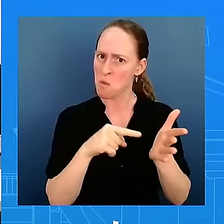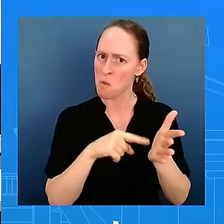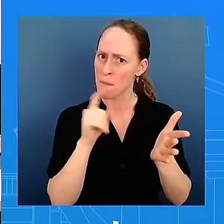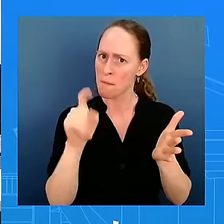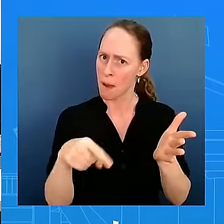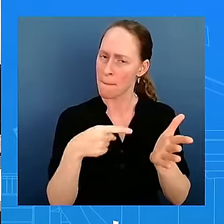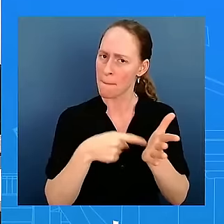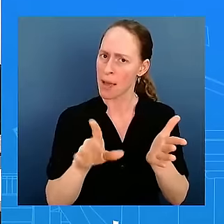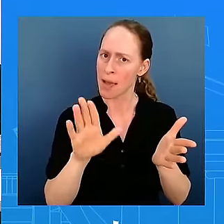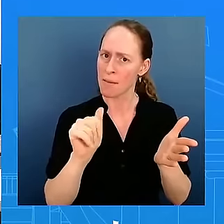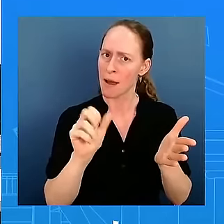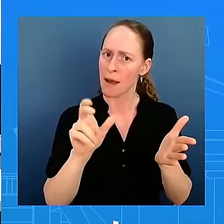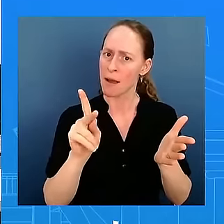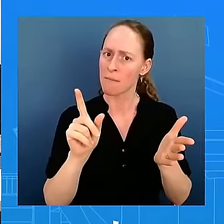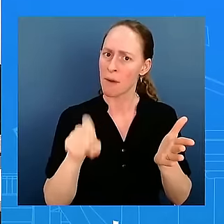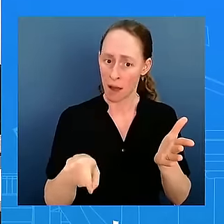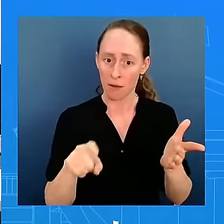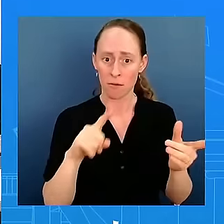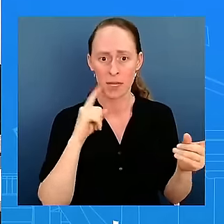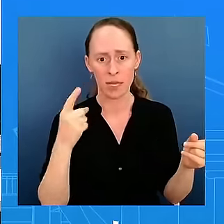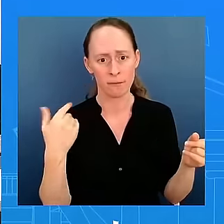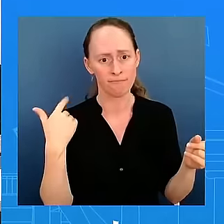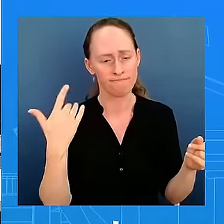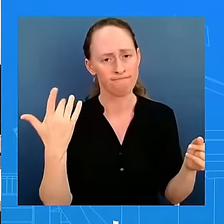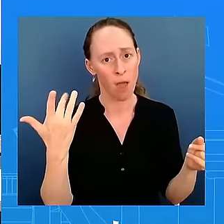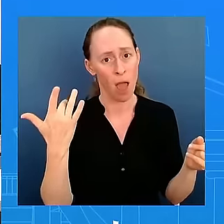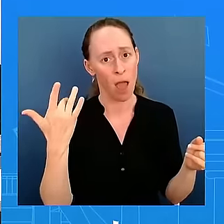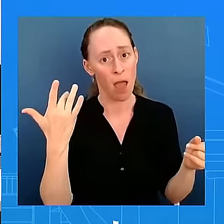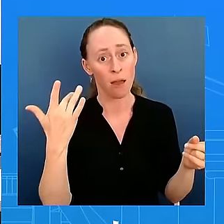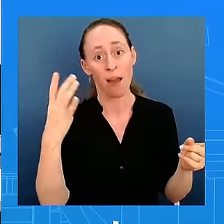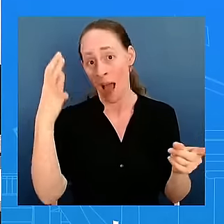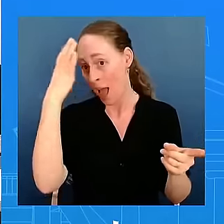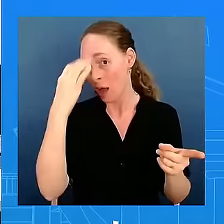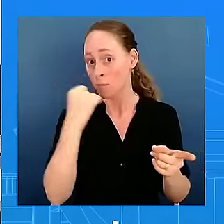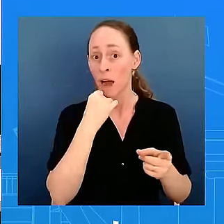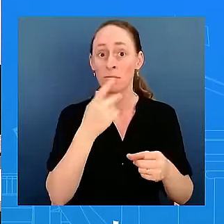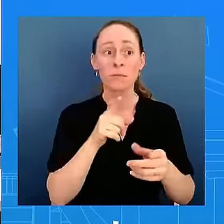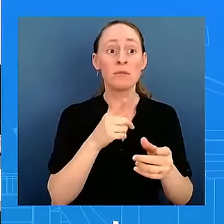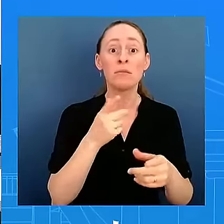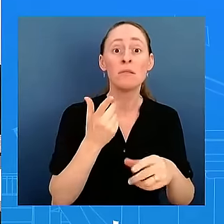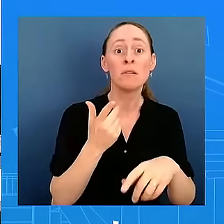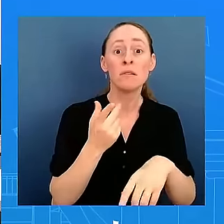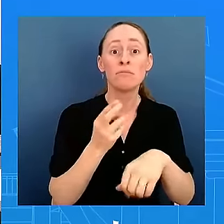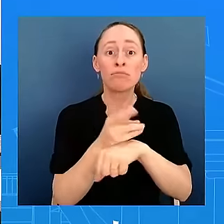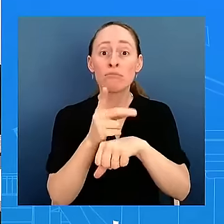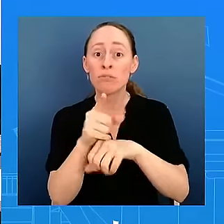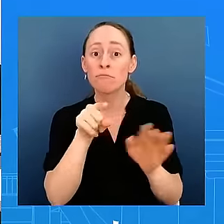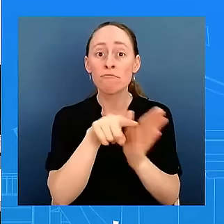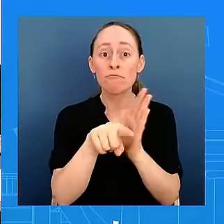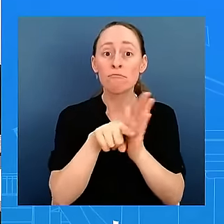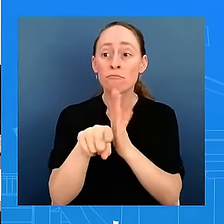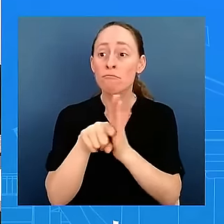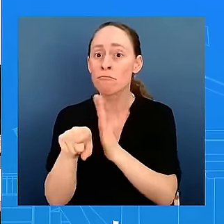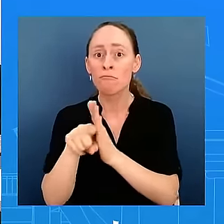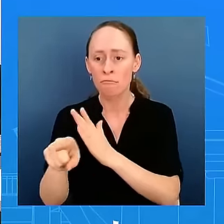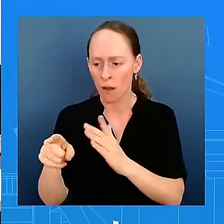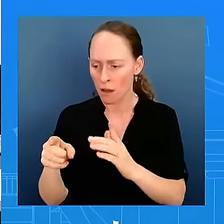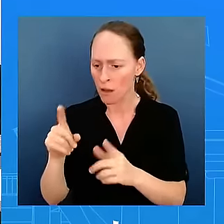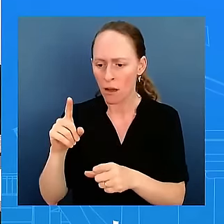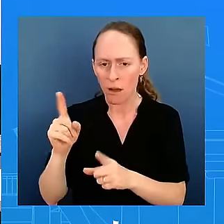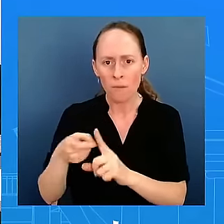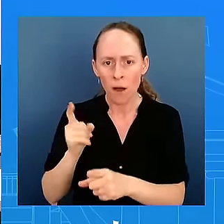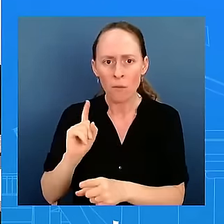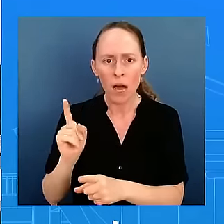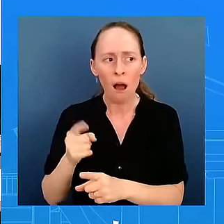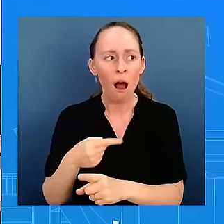weapons used by Hamas were weapons supported by North Korea. What is your comment